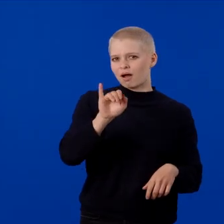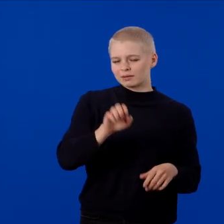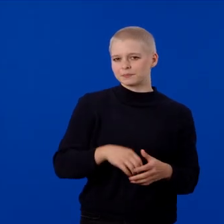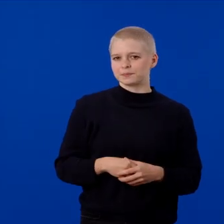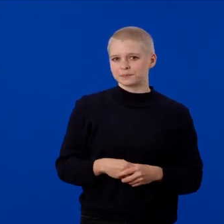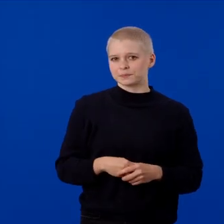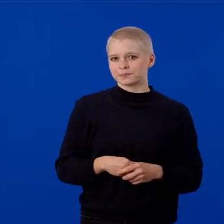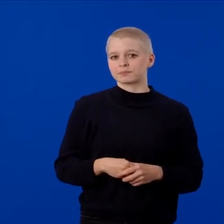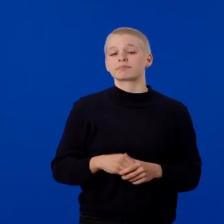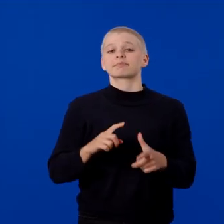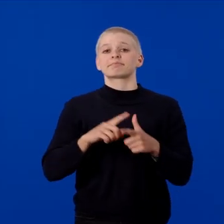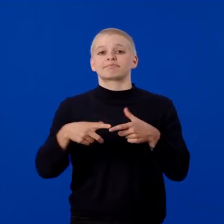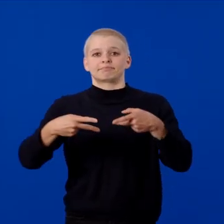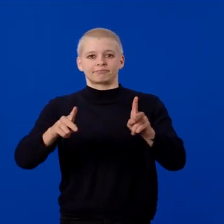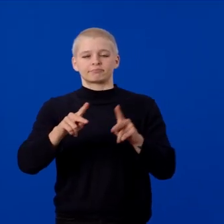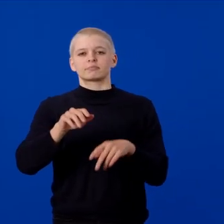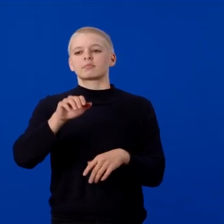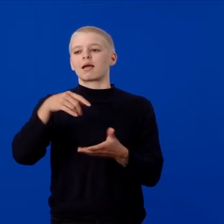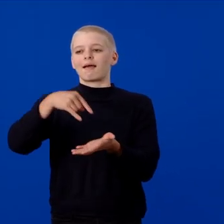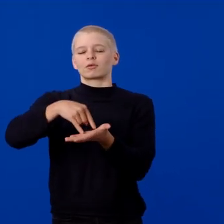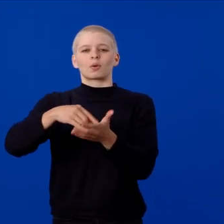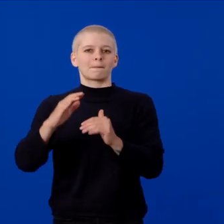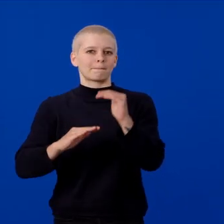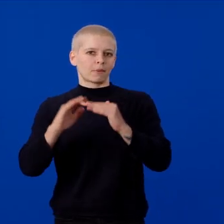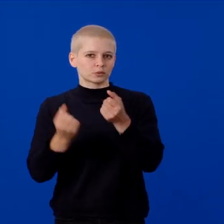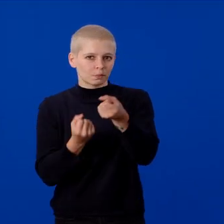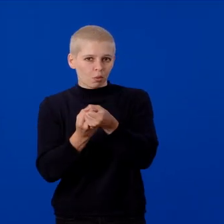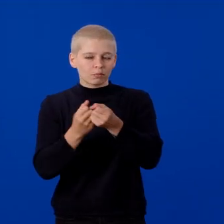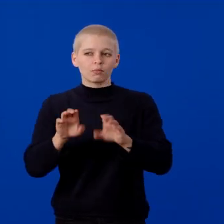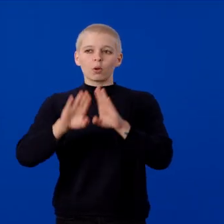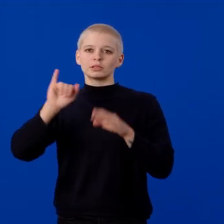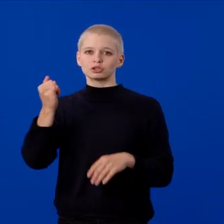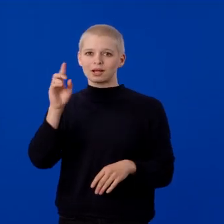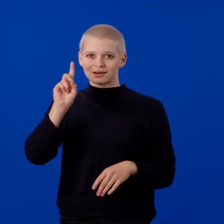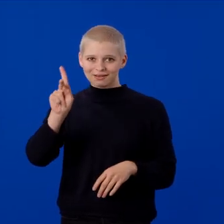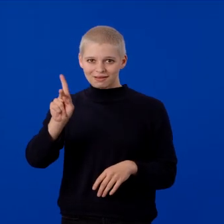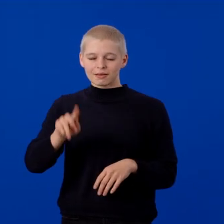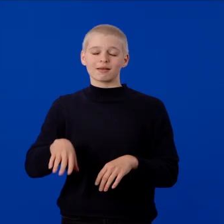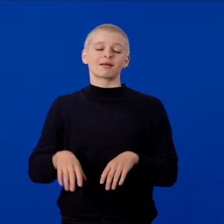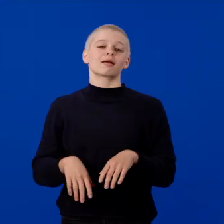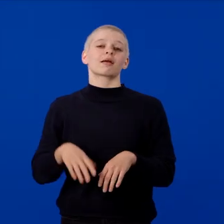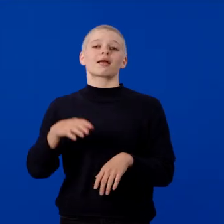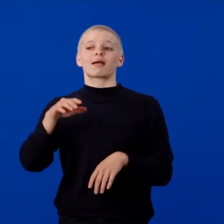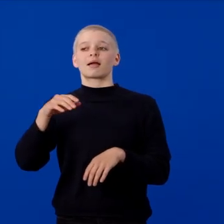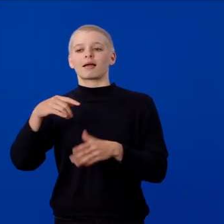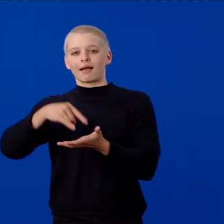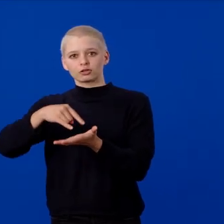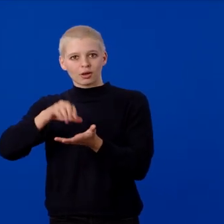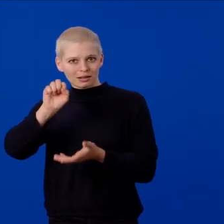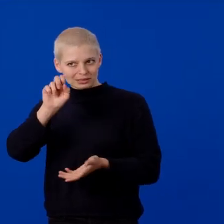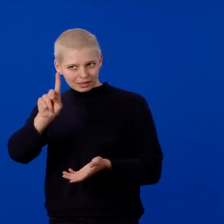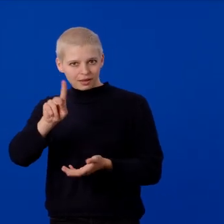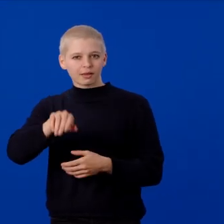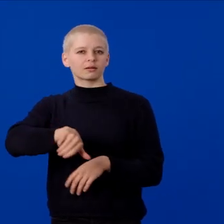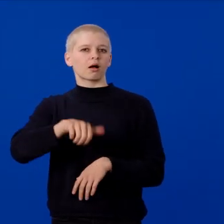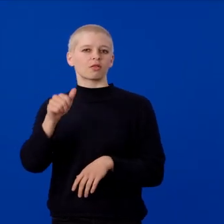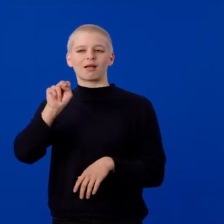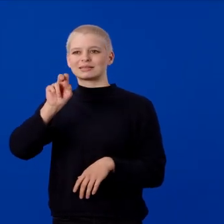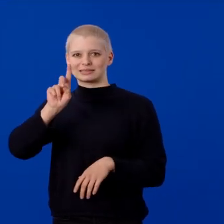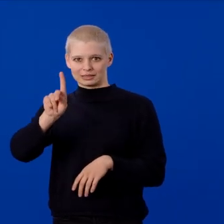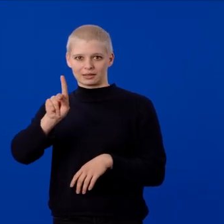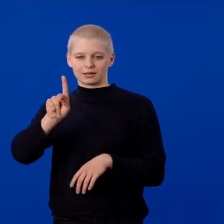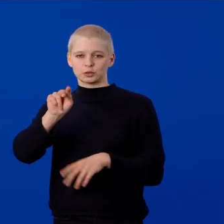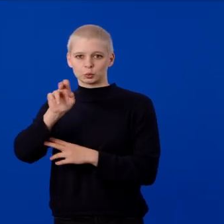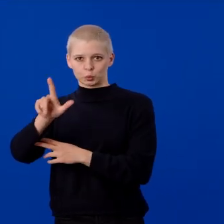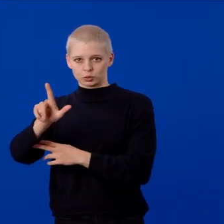Then enable Android Build Support, OpenJDK, and Android SDK, and the NDK tools. Now that Unity 6